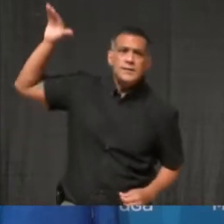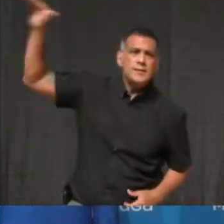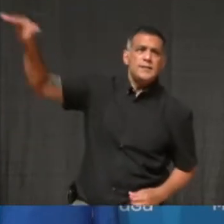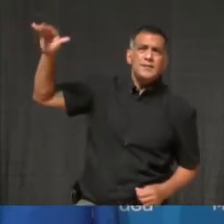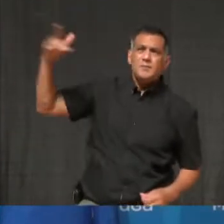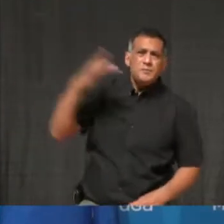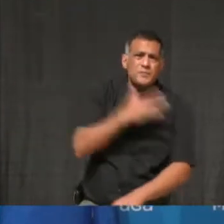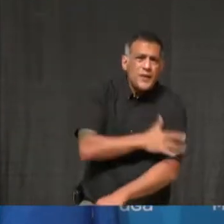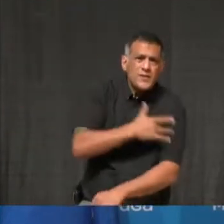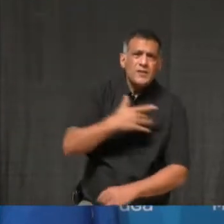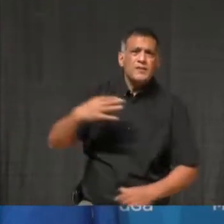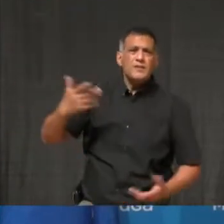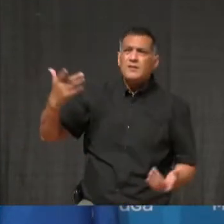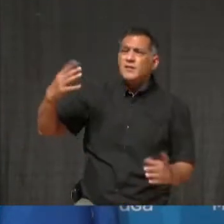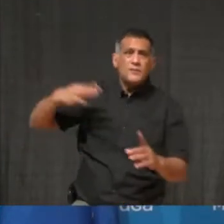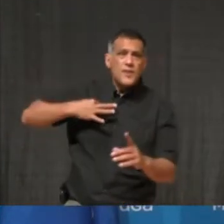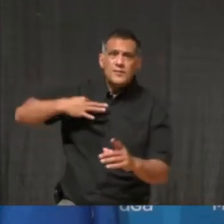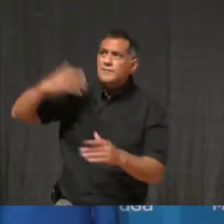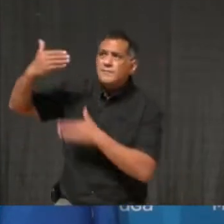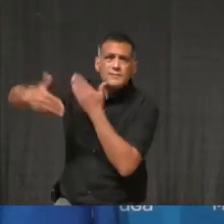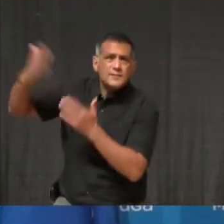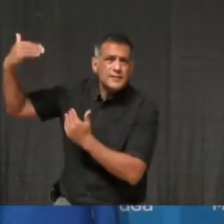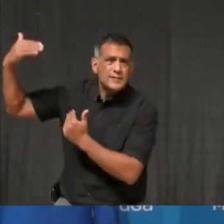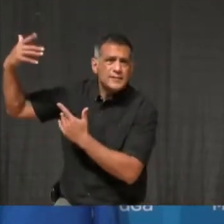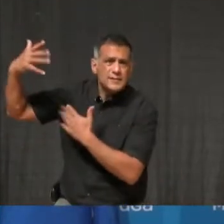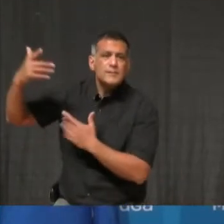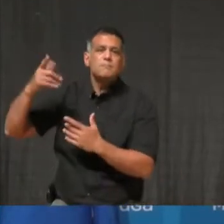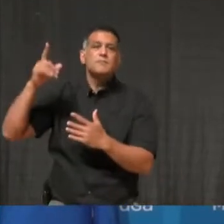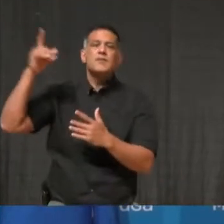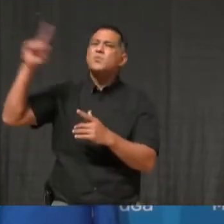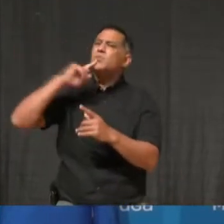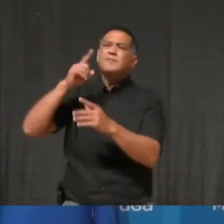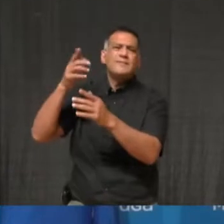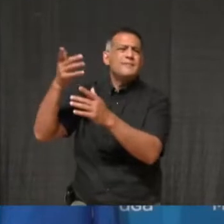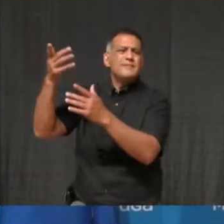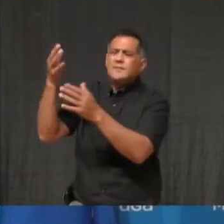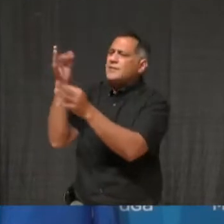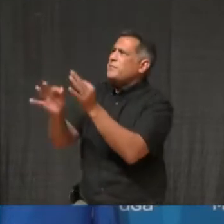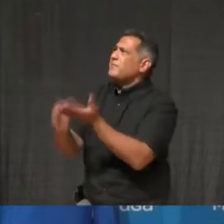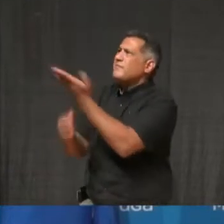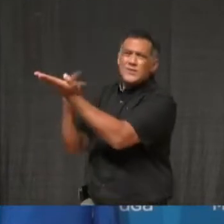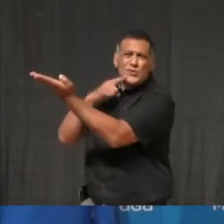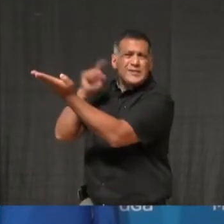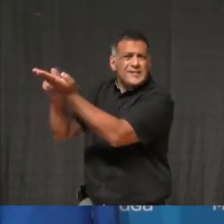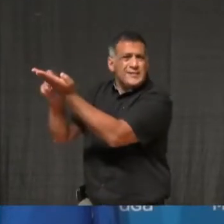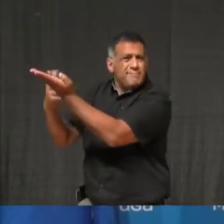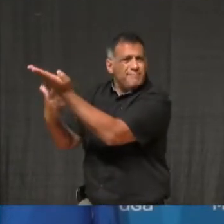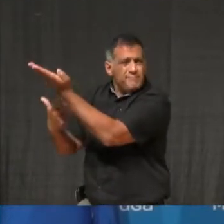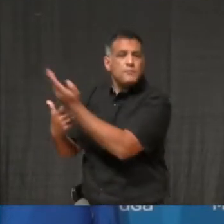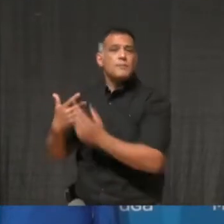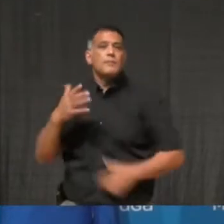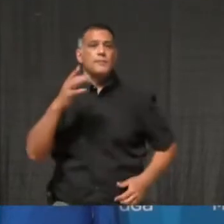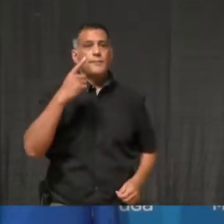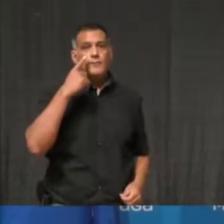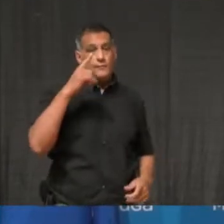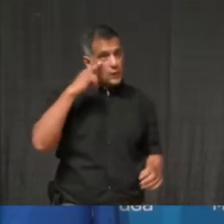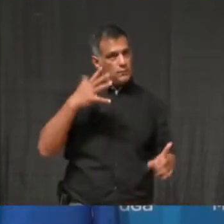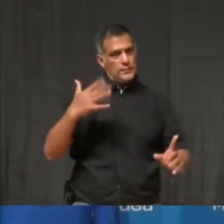programs, including the new Canadian emergency rent subsidy and the Canadian emergency wage subsidy.